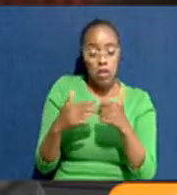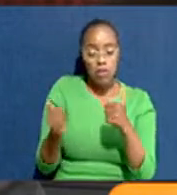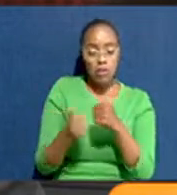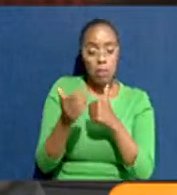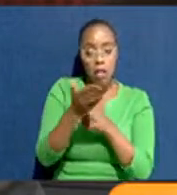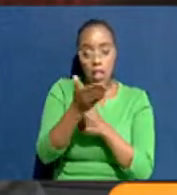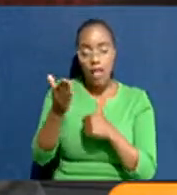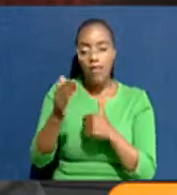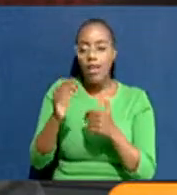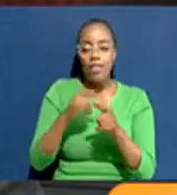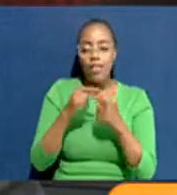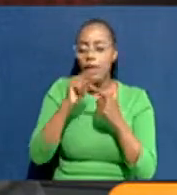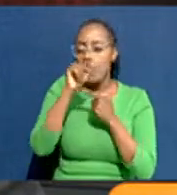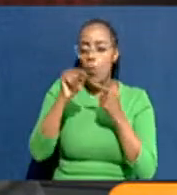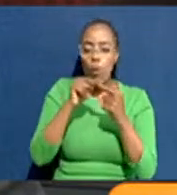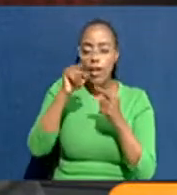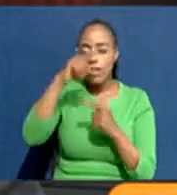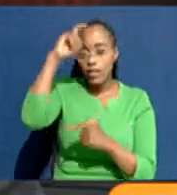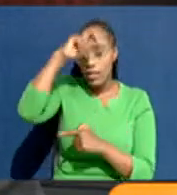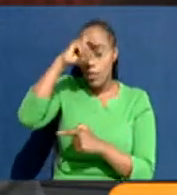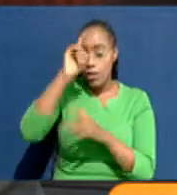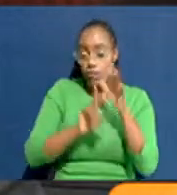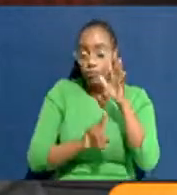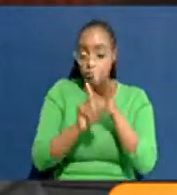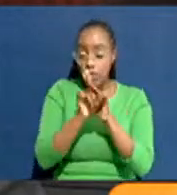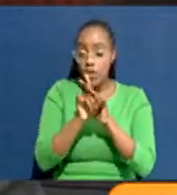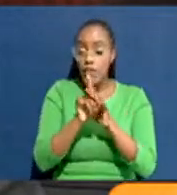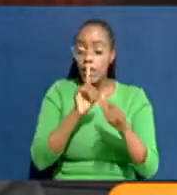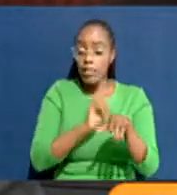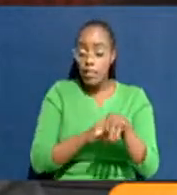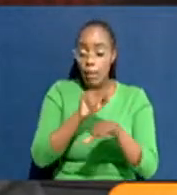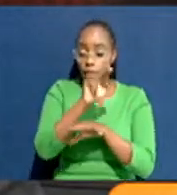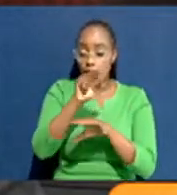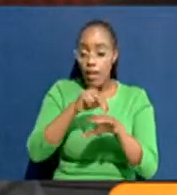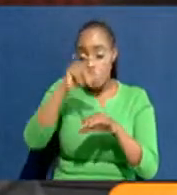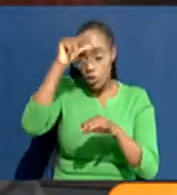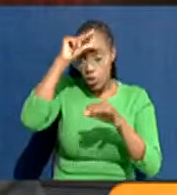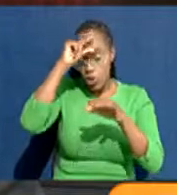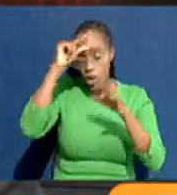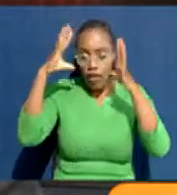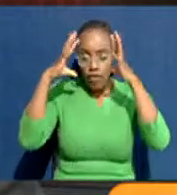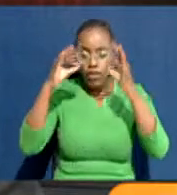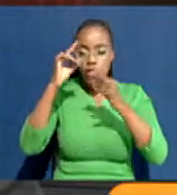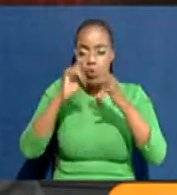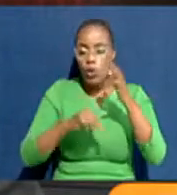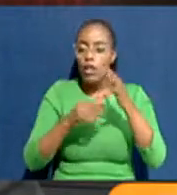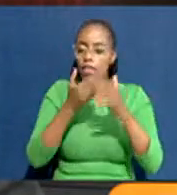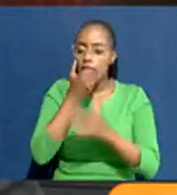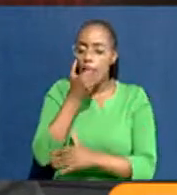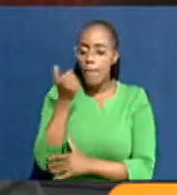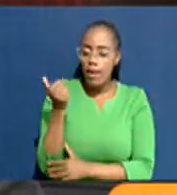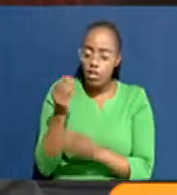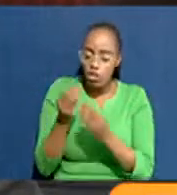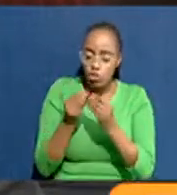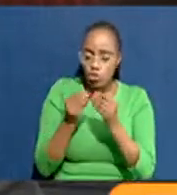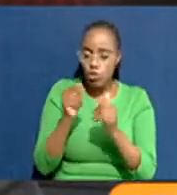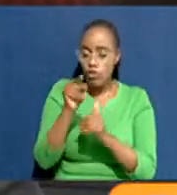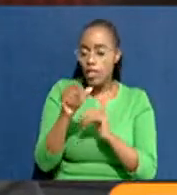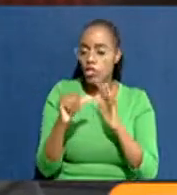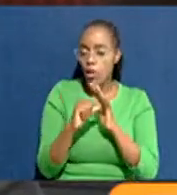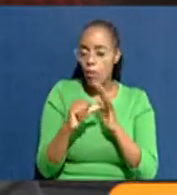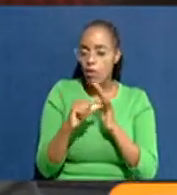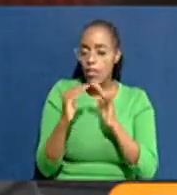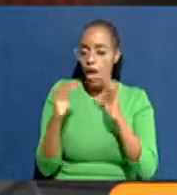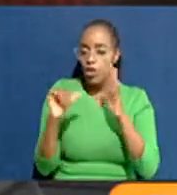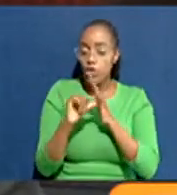at what point did this wisdom come in where national government decided that they're the best in terms of solving this